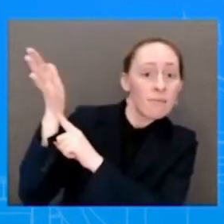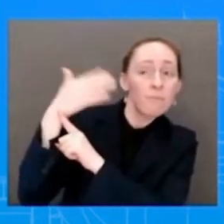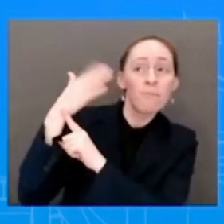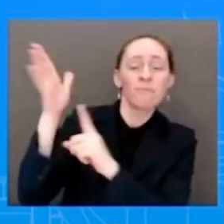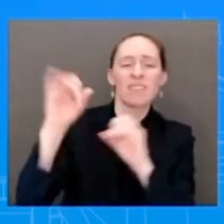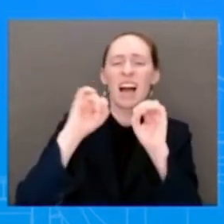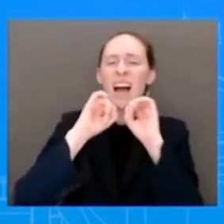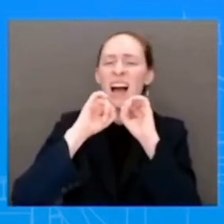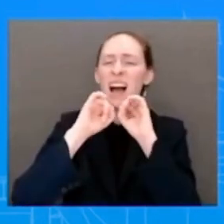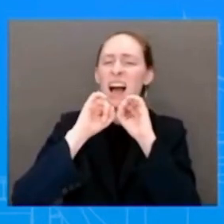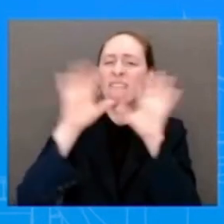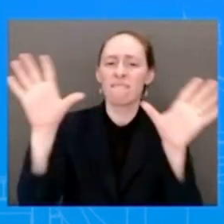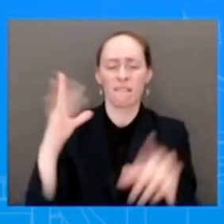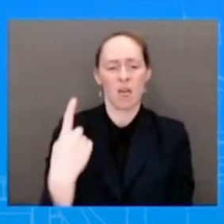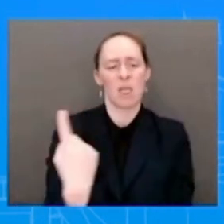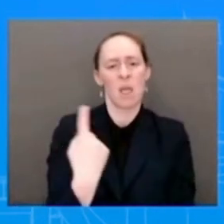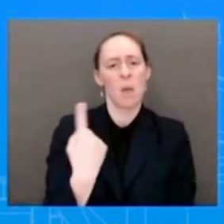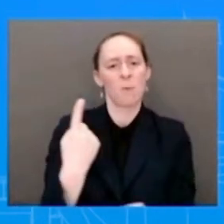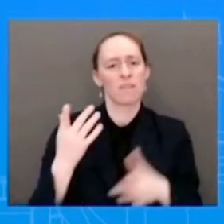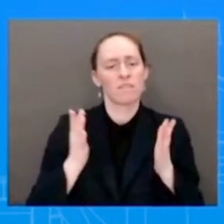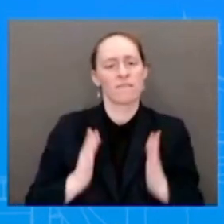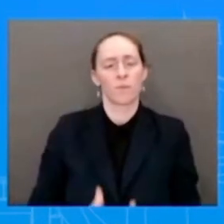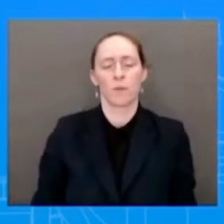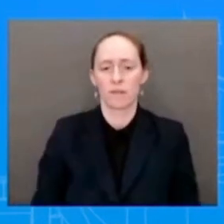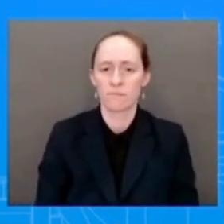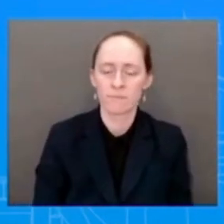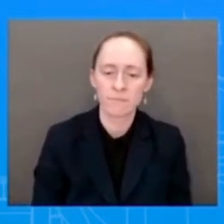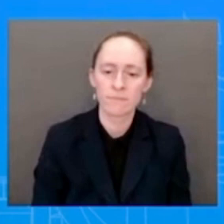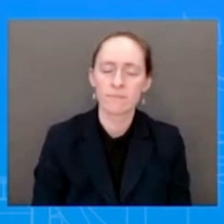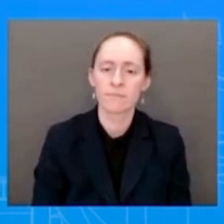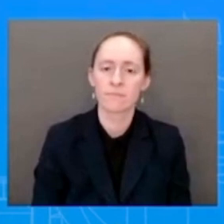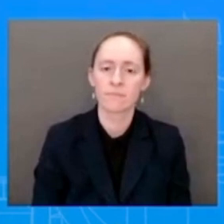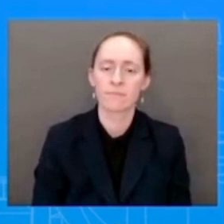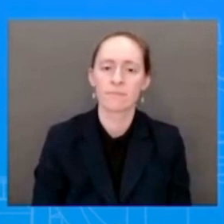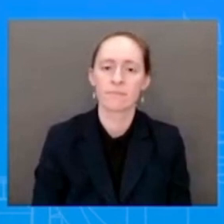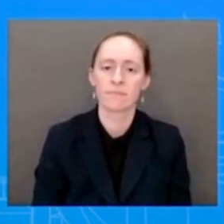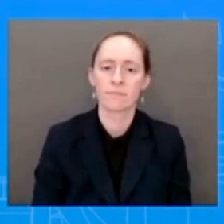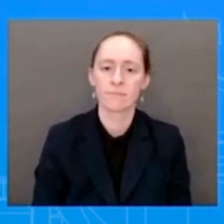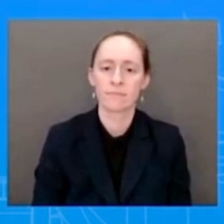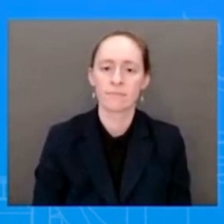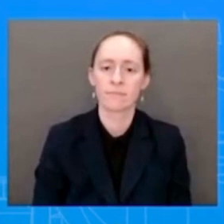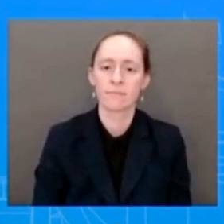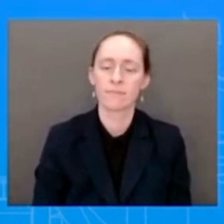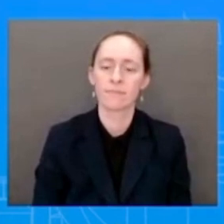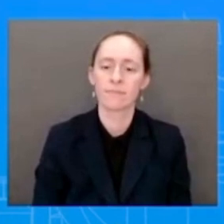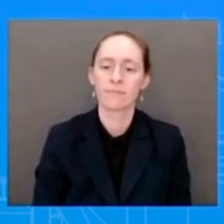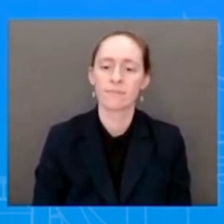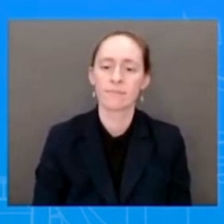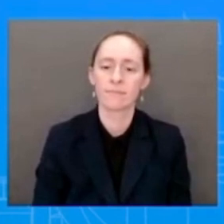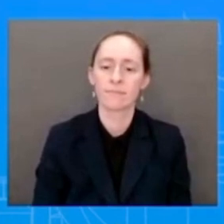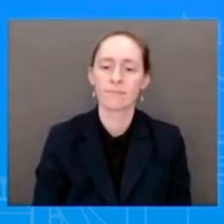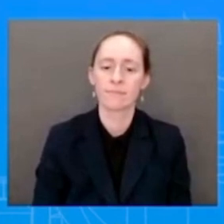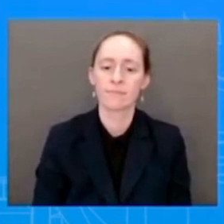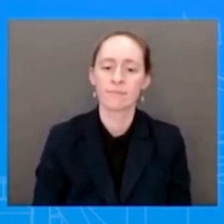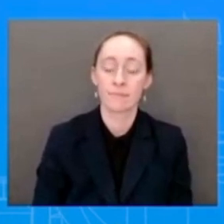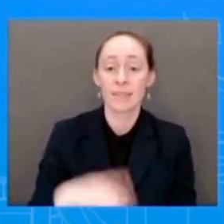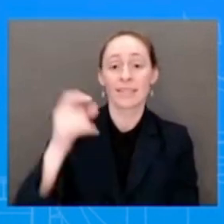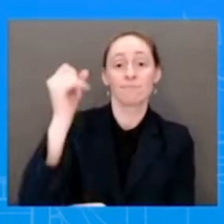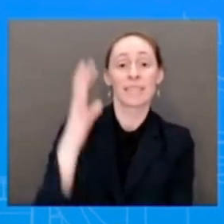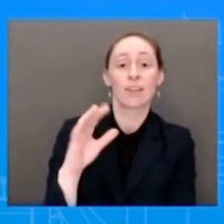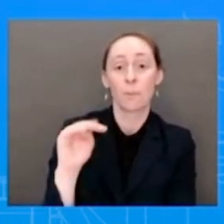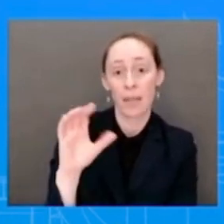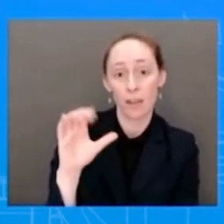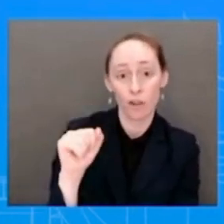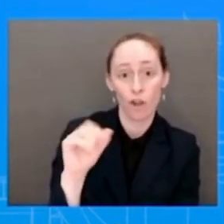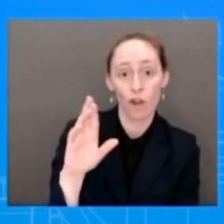Back on budget talks. Yesterday, McCarthy suggested that what he would like to see ultimately, if there can be an agreement, is a two-year budget framework.